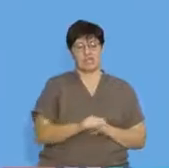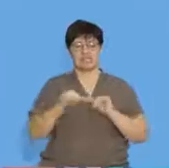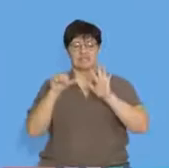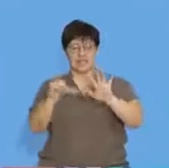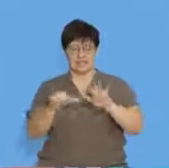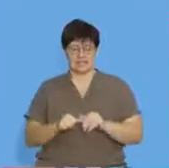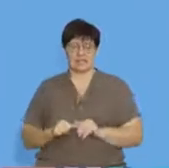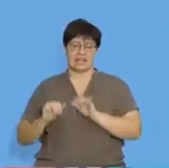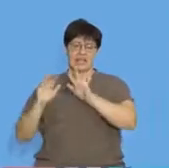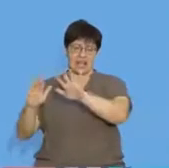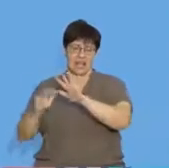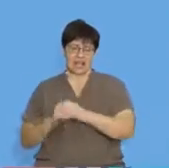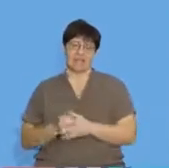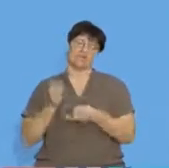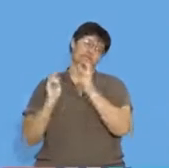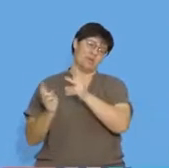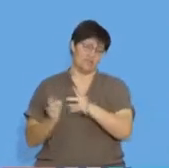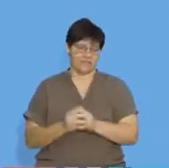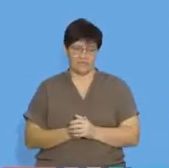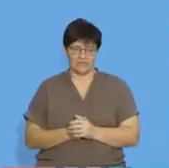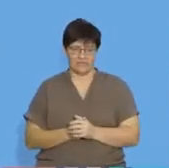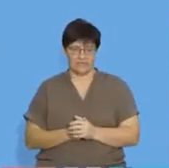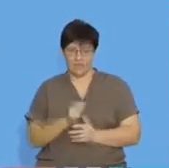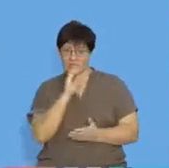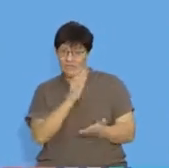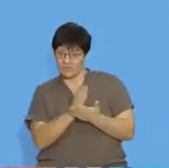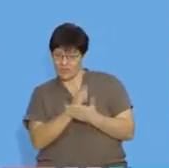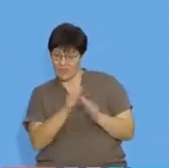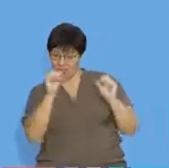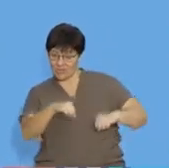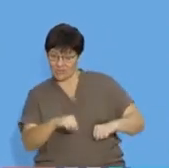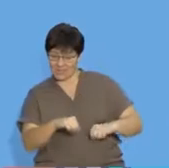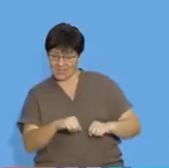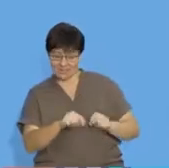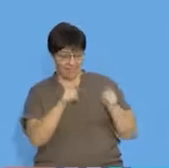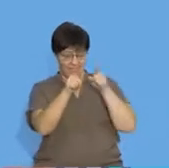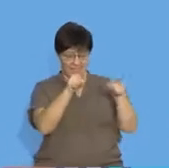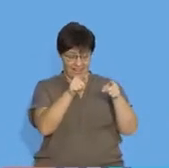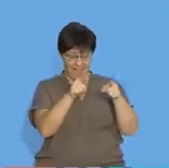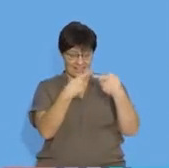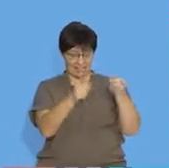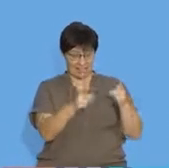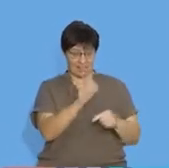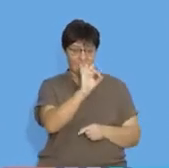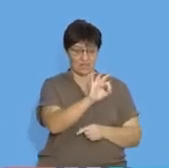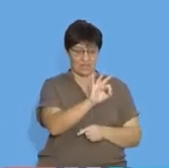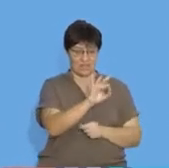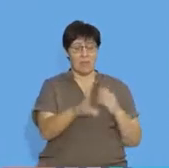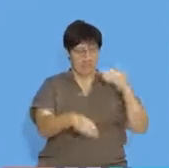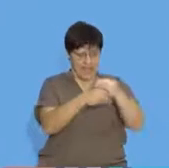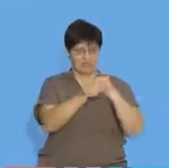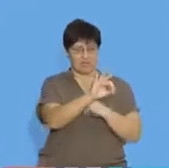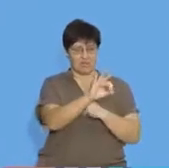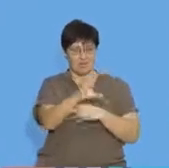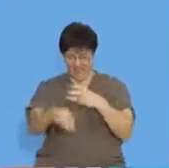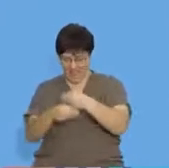6, 9, 12, I'm sure you'll all agree with me that each time I am adding 3.